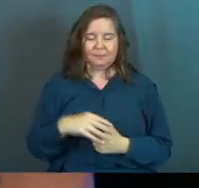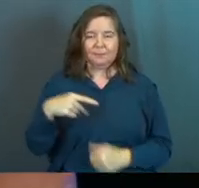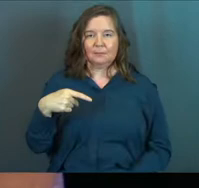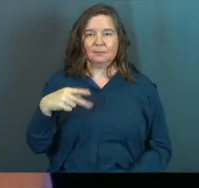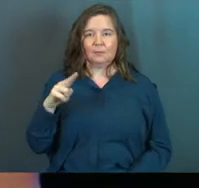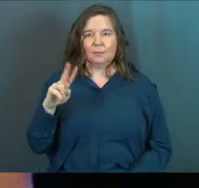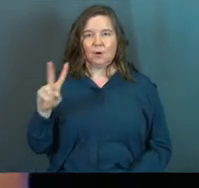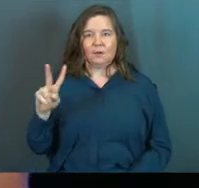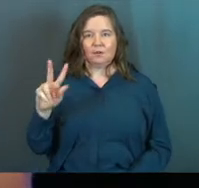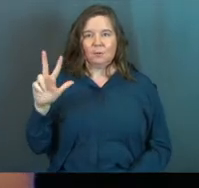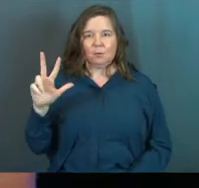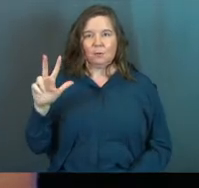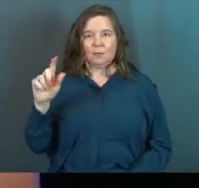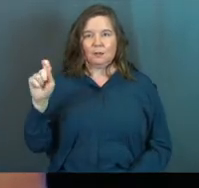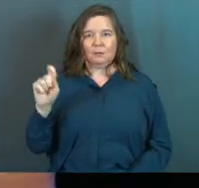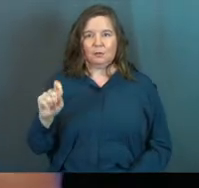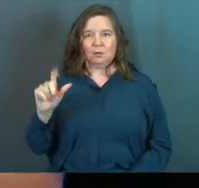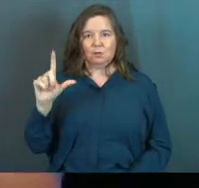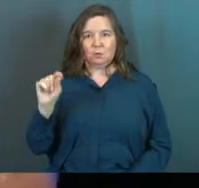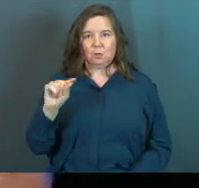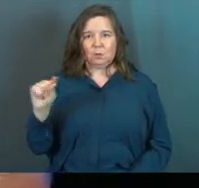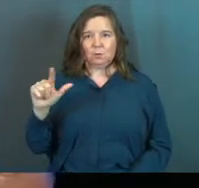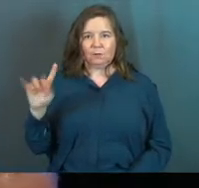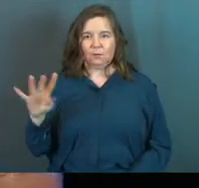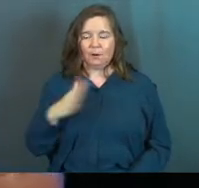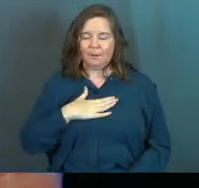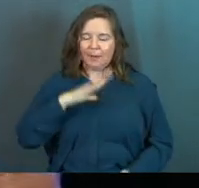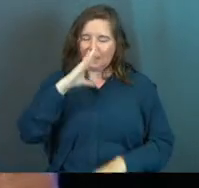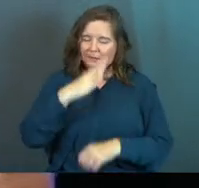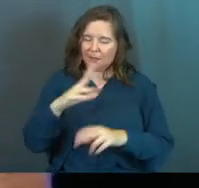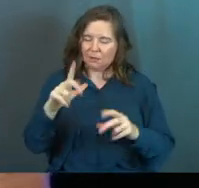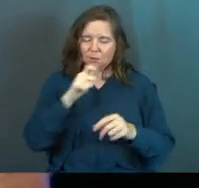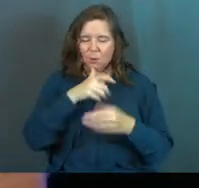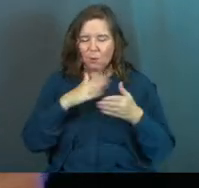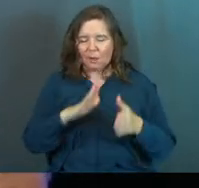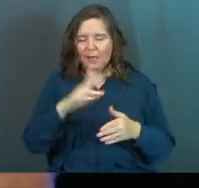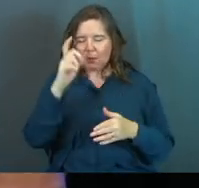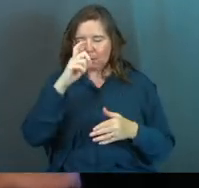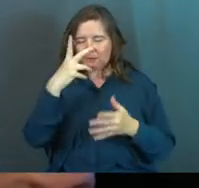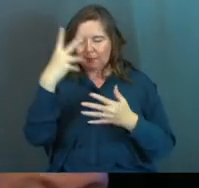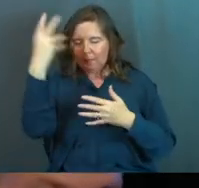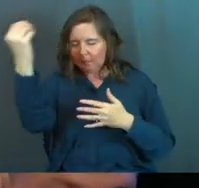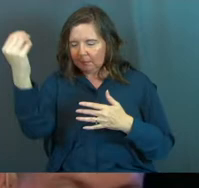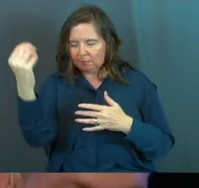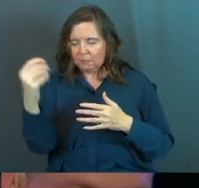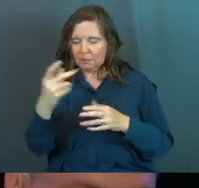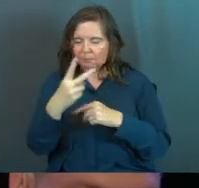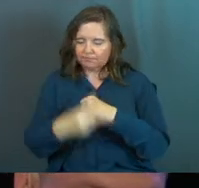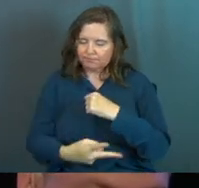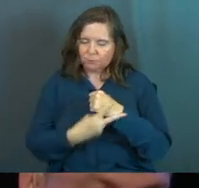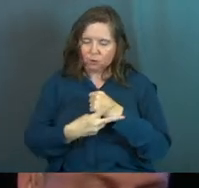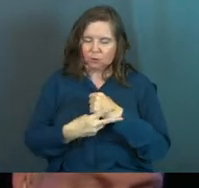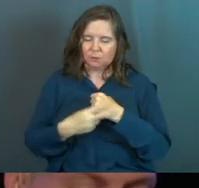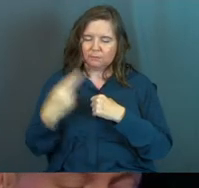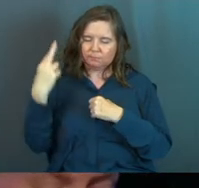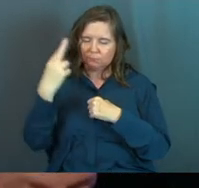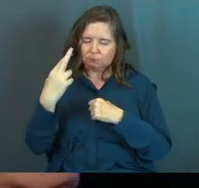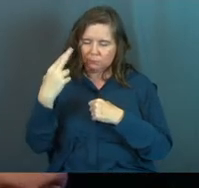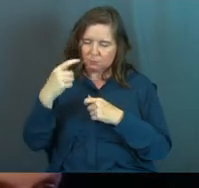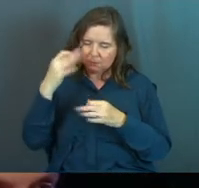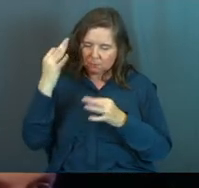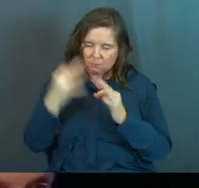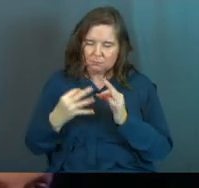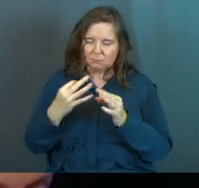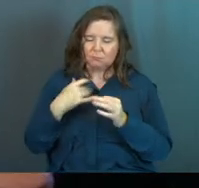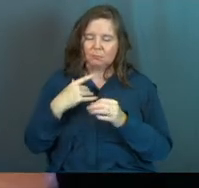Proverbs 3, 20 through 24. My son, do not let wisdom and understanding out of your sight. Preserve sound judgment and